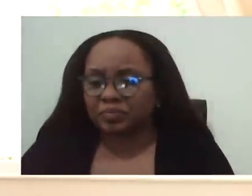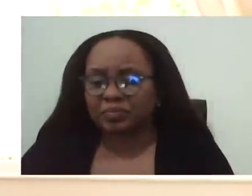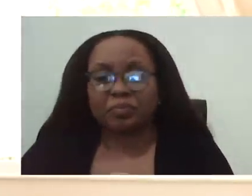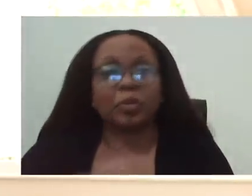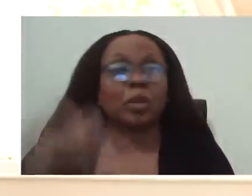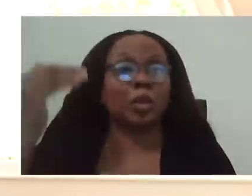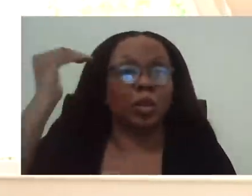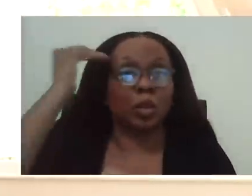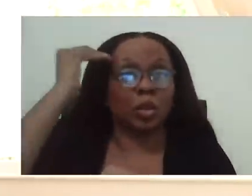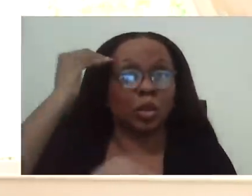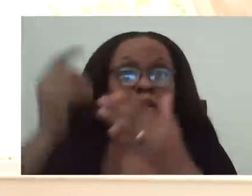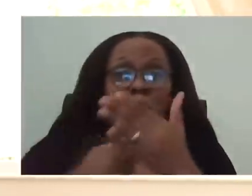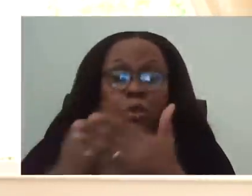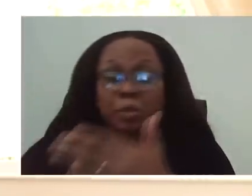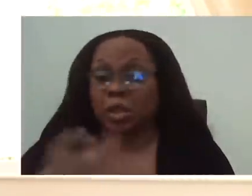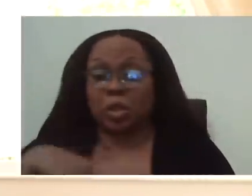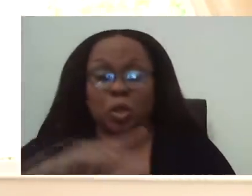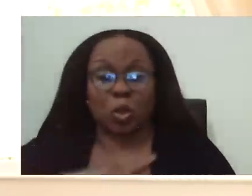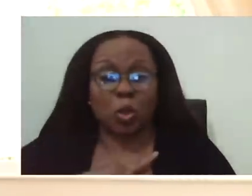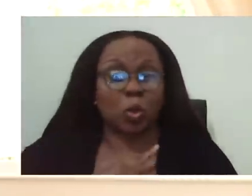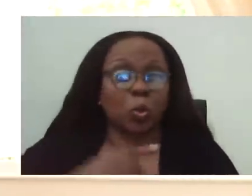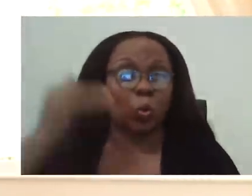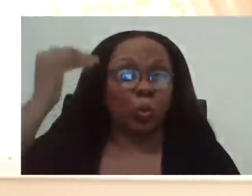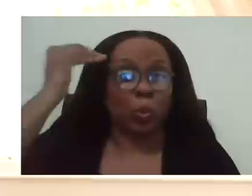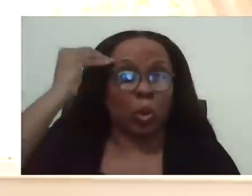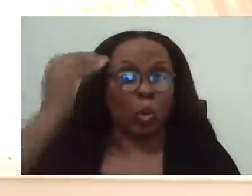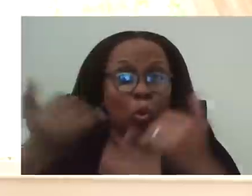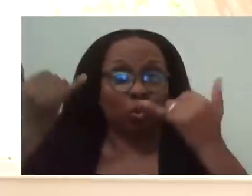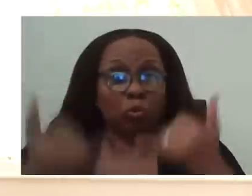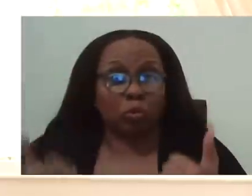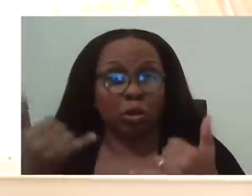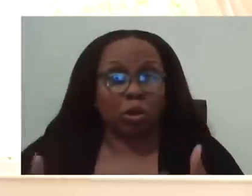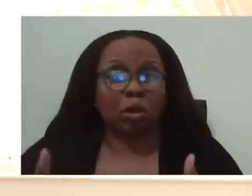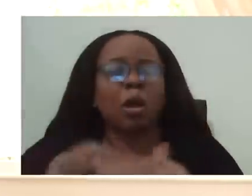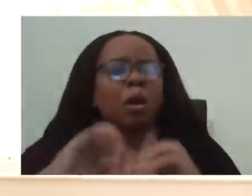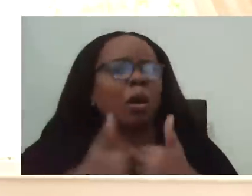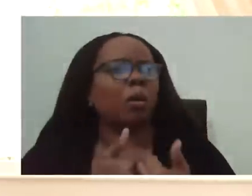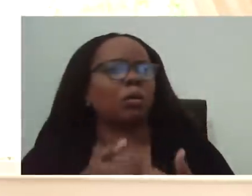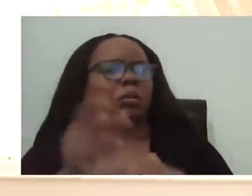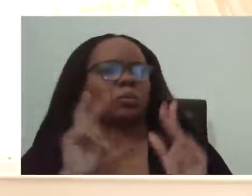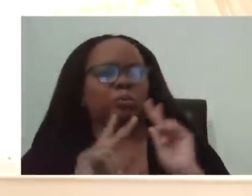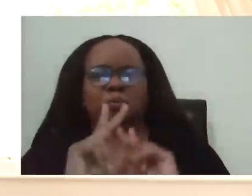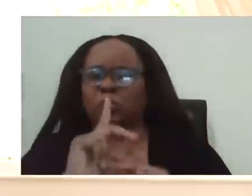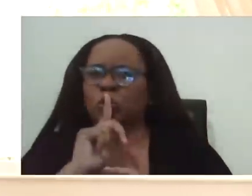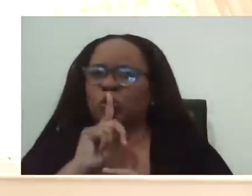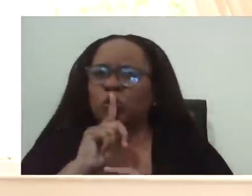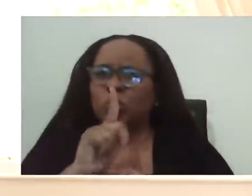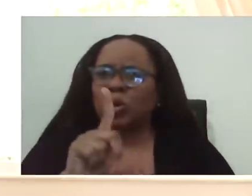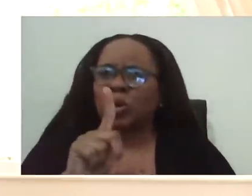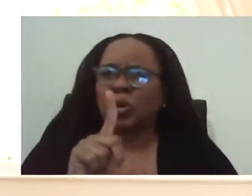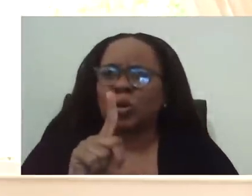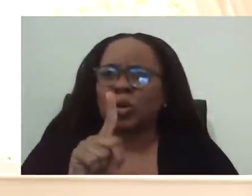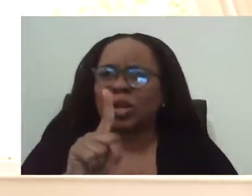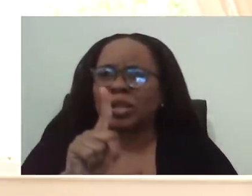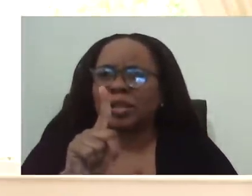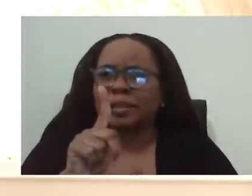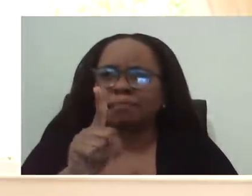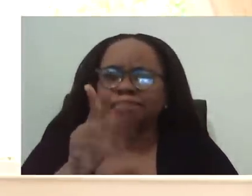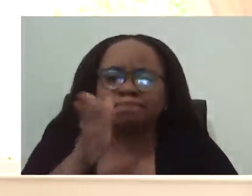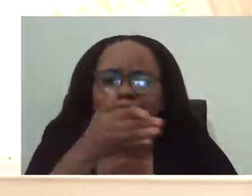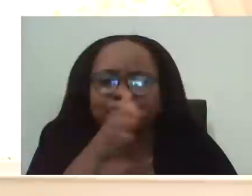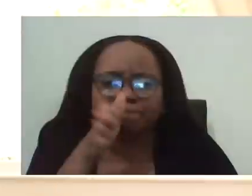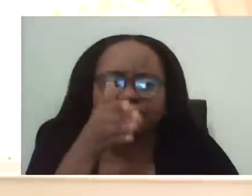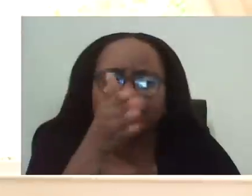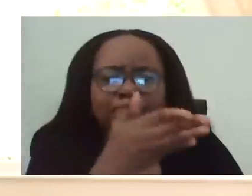as it stands right now. How do people go about navigating the system? Because there are so many